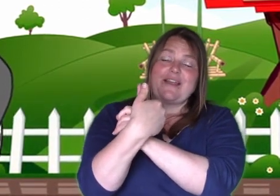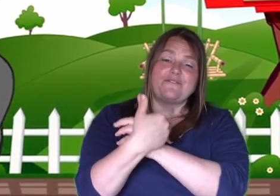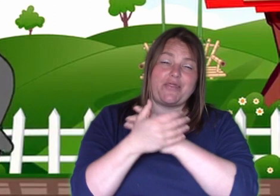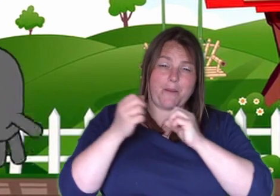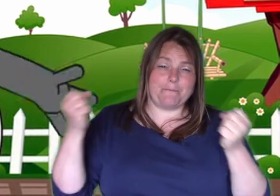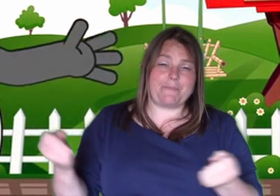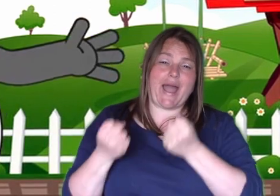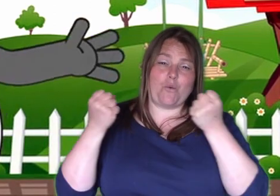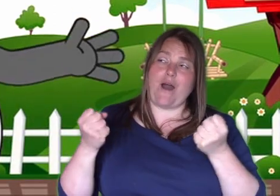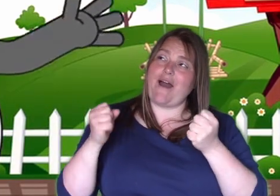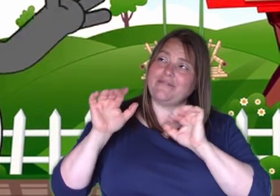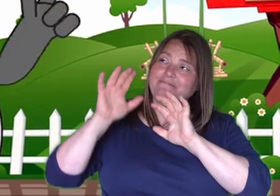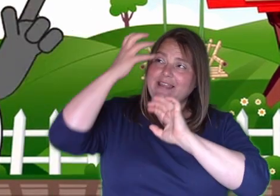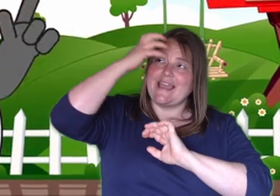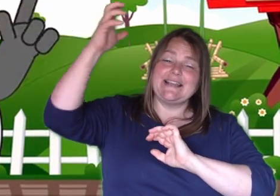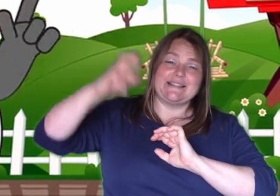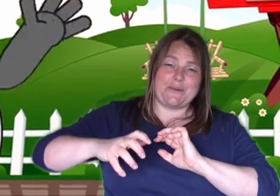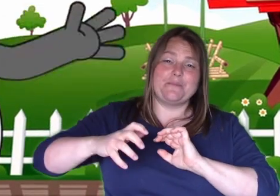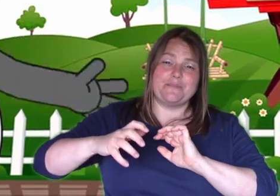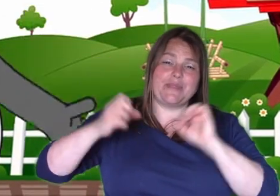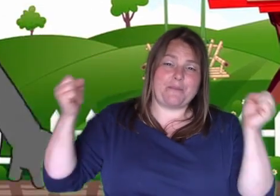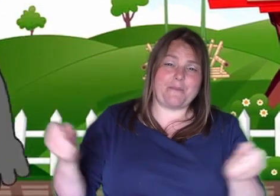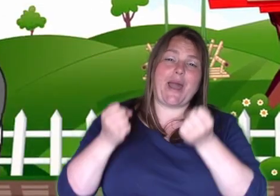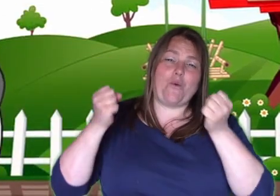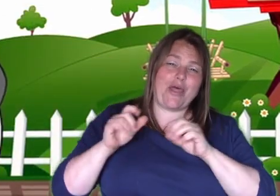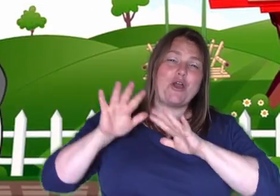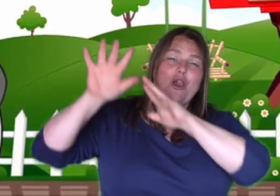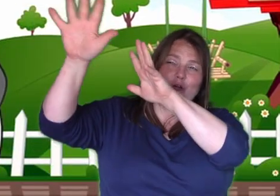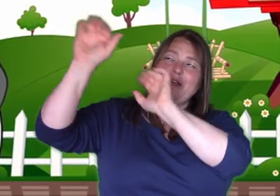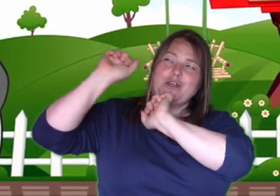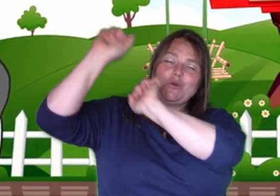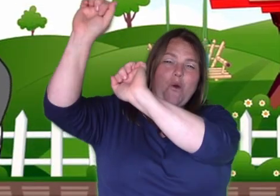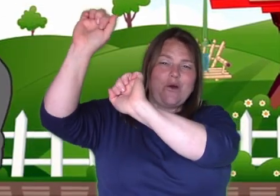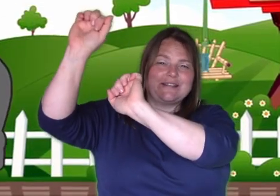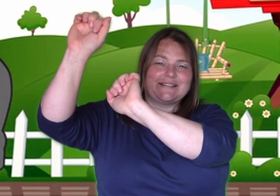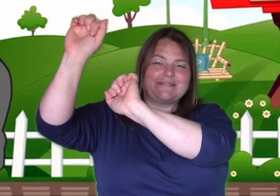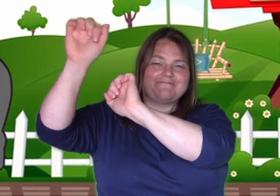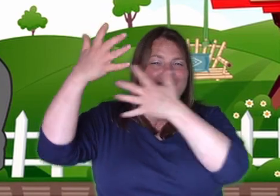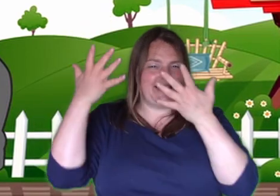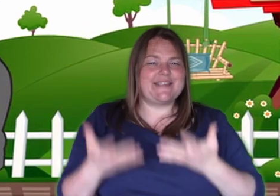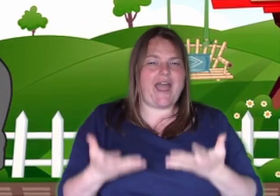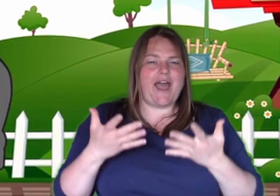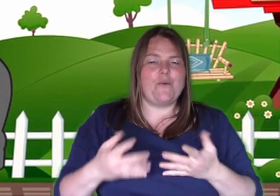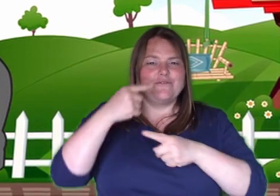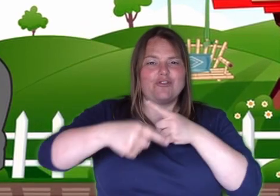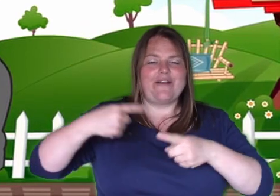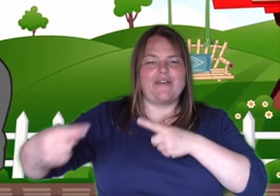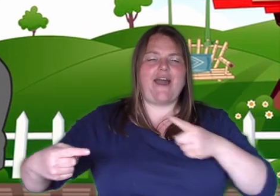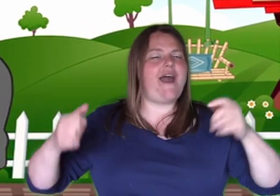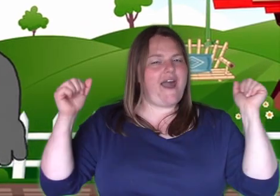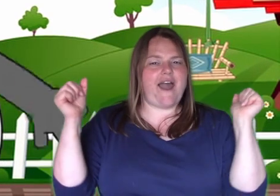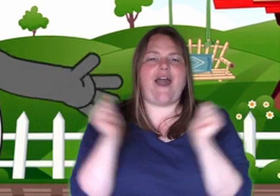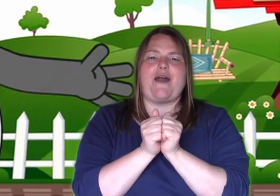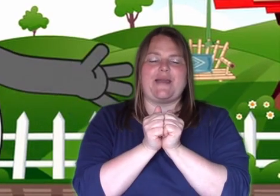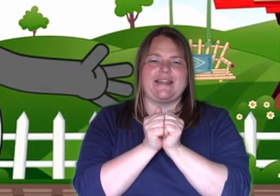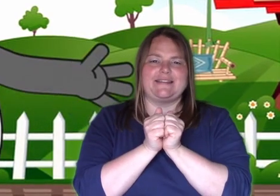For the kingdom, the power and the glory are yours now and forever.